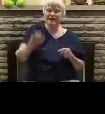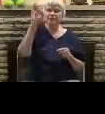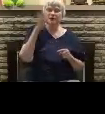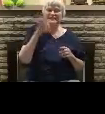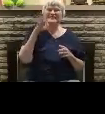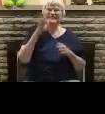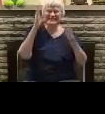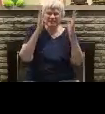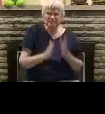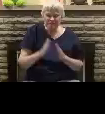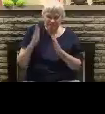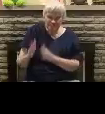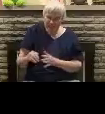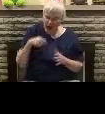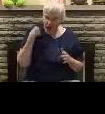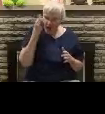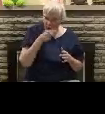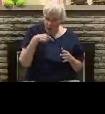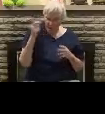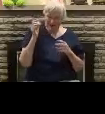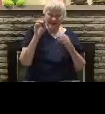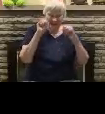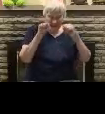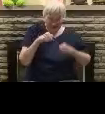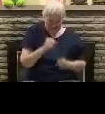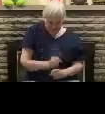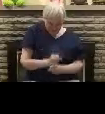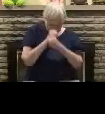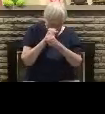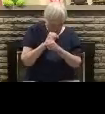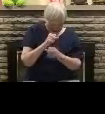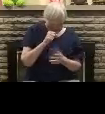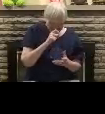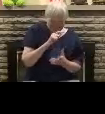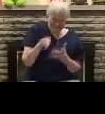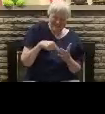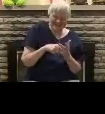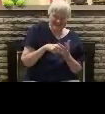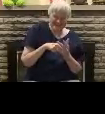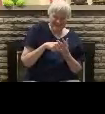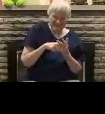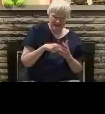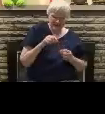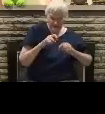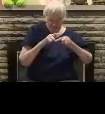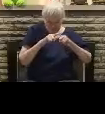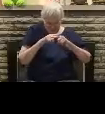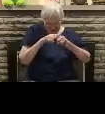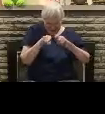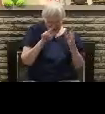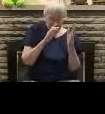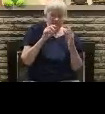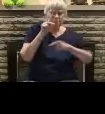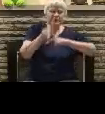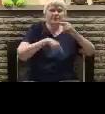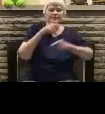one of these, because there's a lot of guys who are compromising with this who otherwise you would think are decent preachers. But this is the great